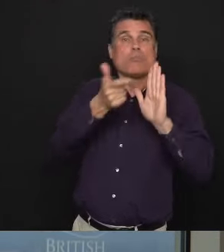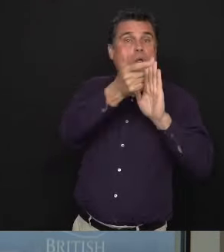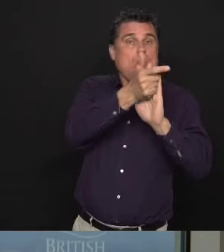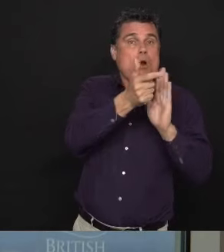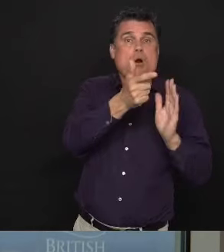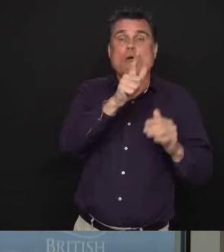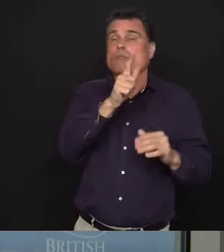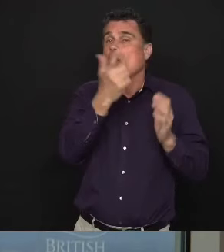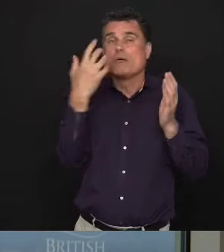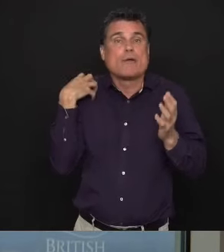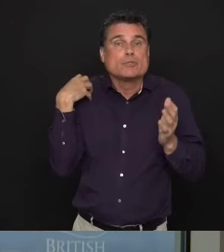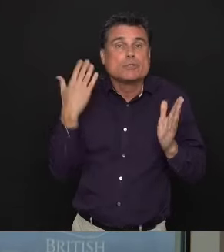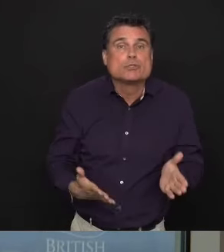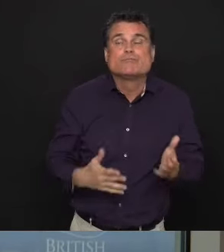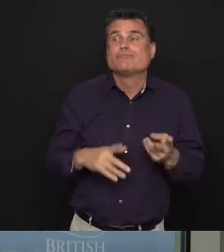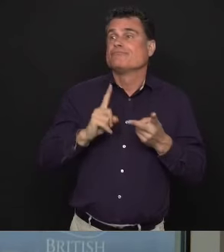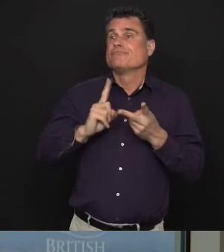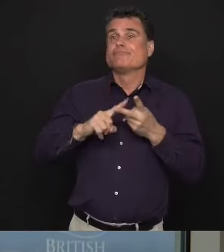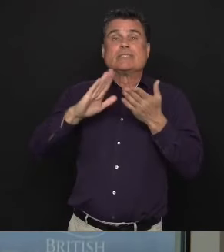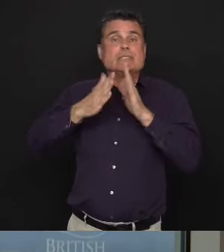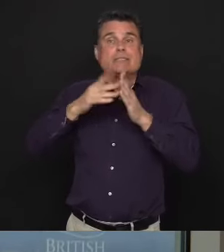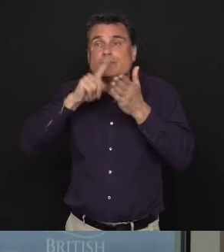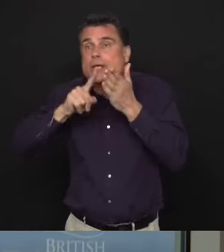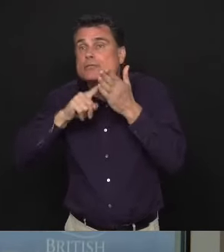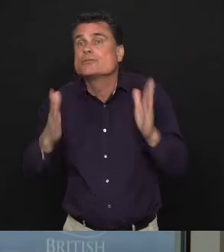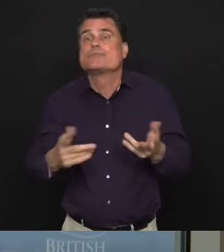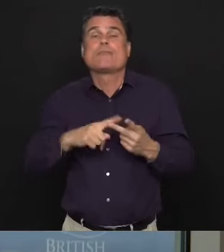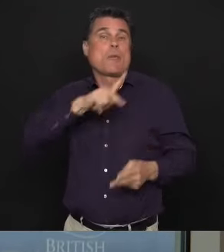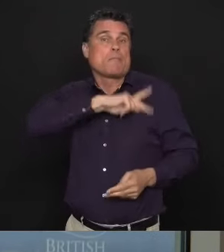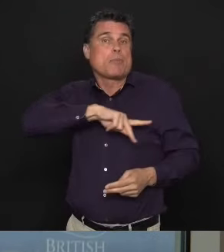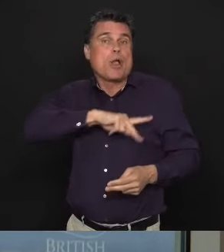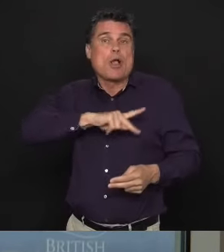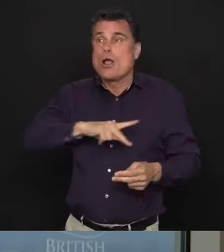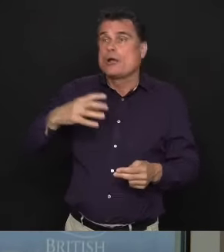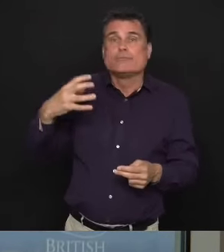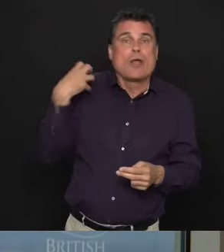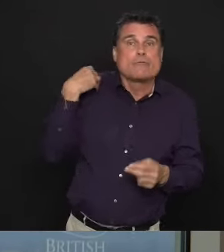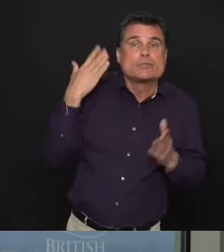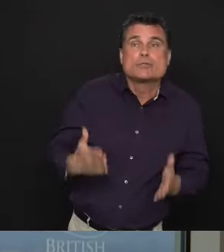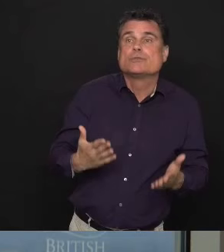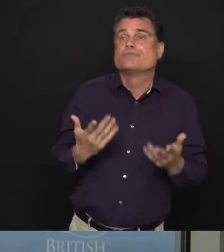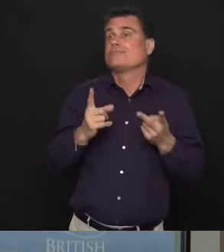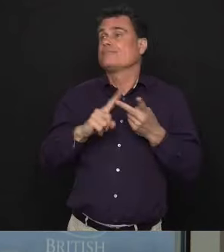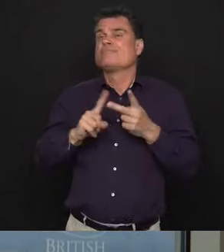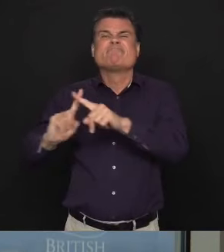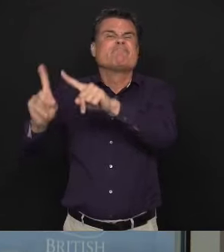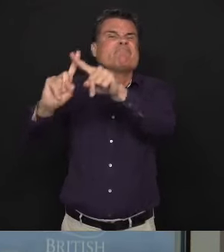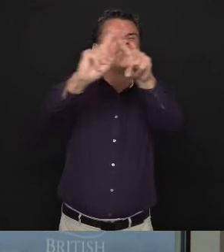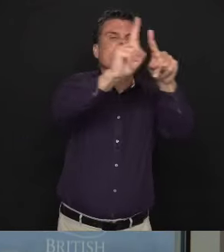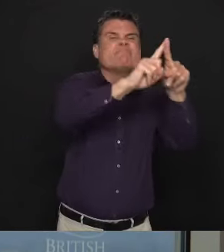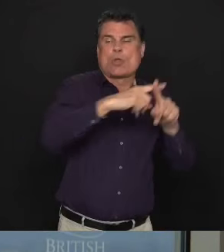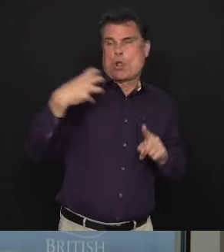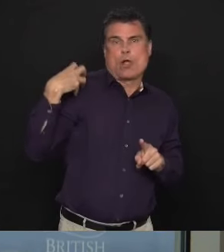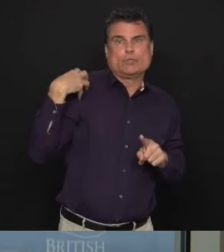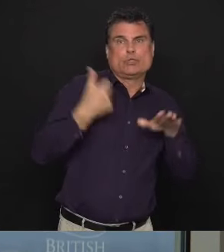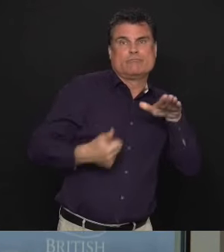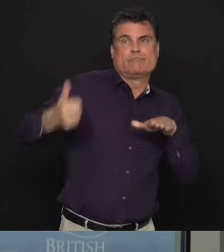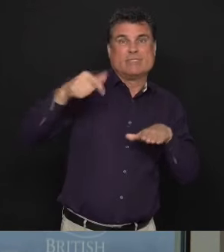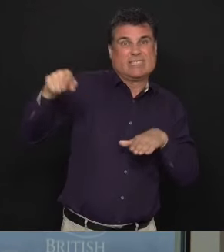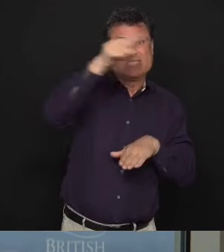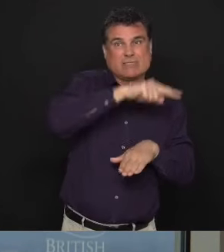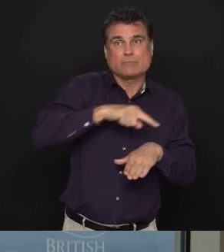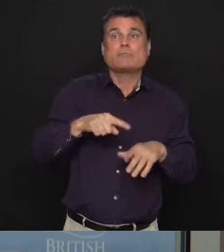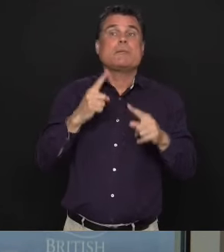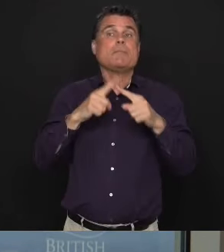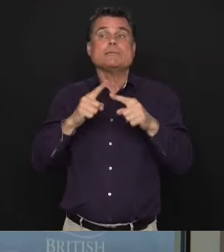officers, park rangers, natural resource officers, community safety officers, and commercial vehicle safety officials and sheriffs.